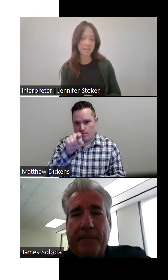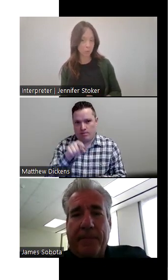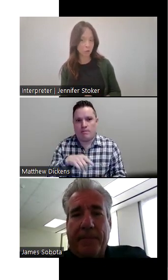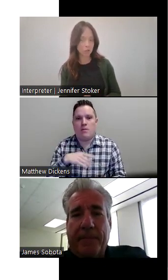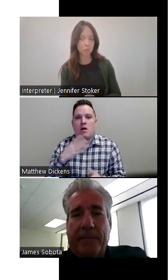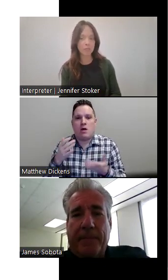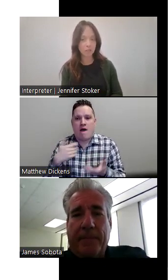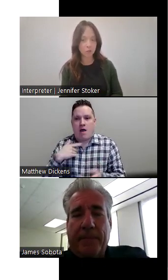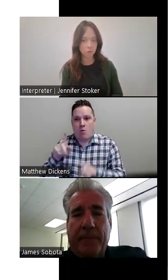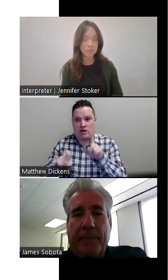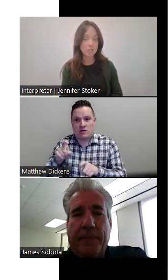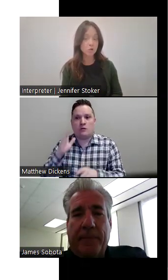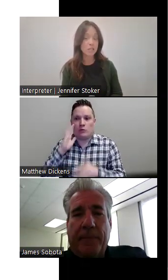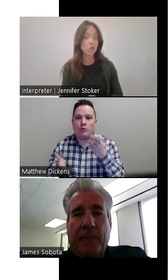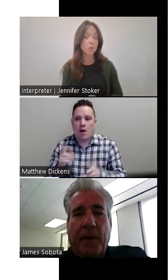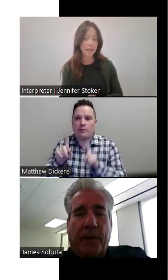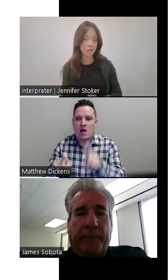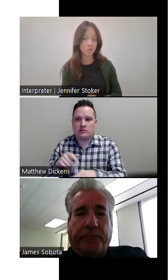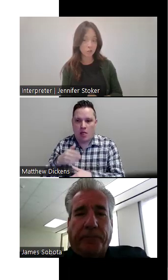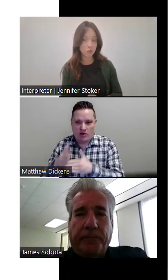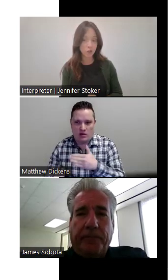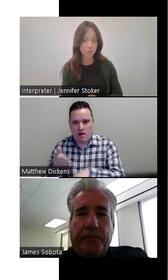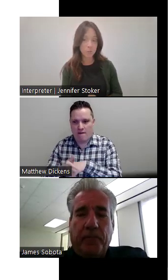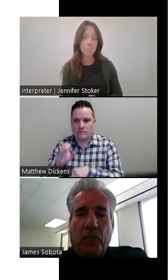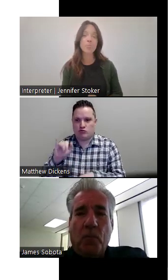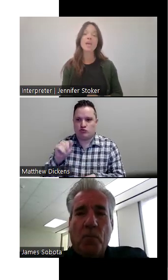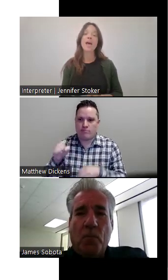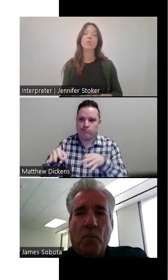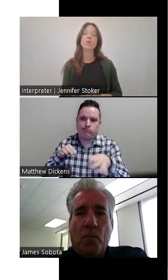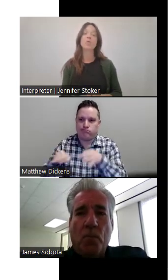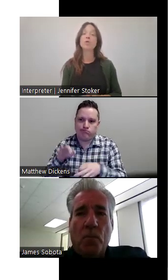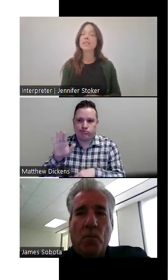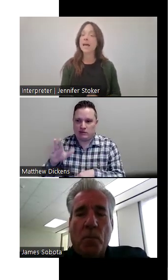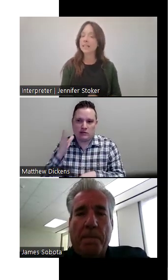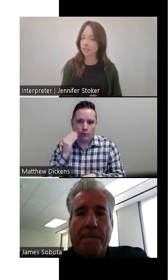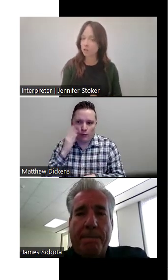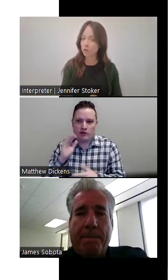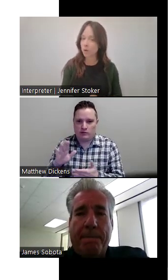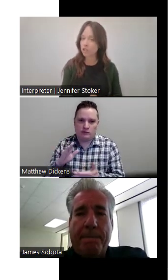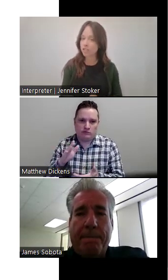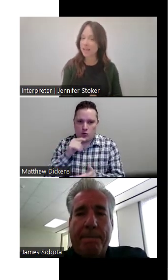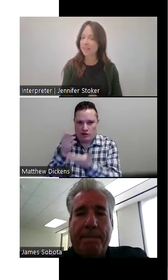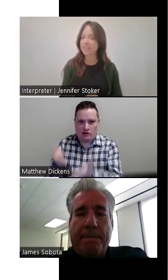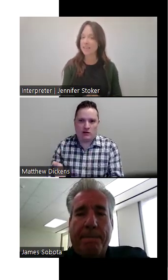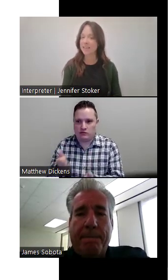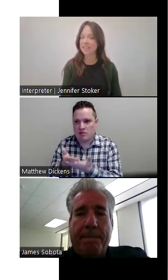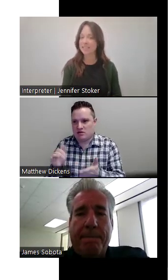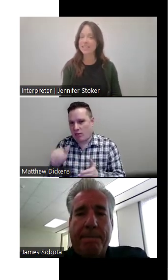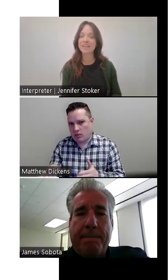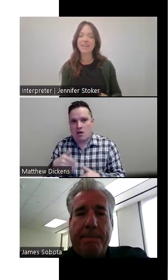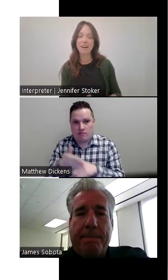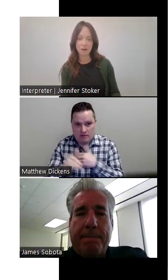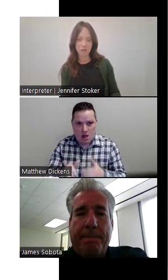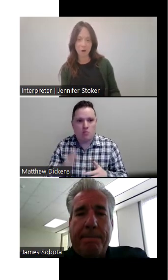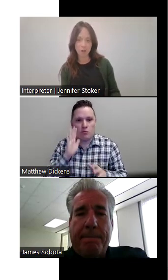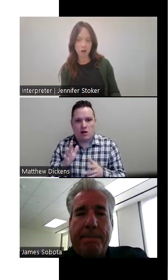is disabled. So please use the Q&A feature and we will most likely answer those questions at the end